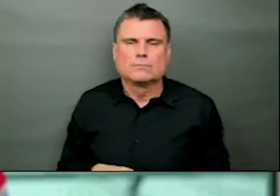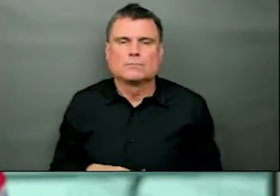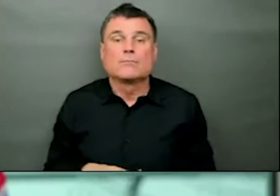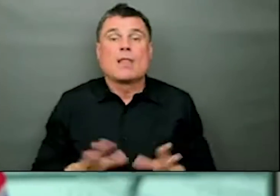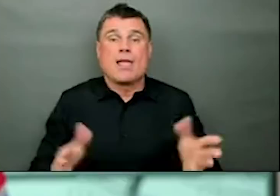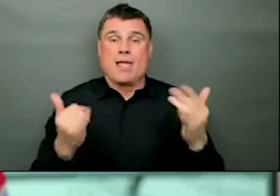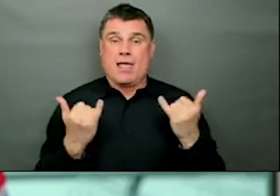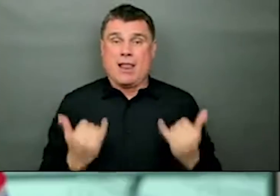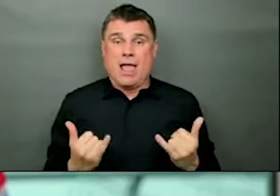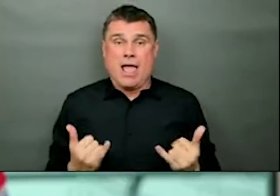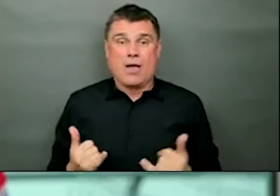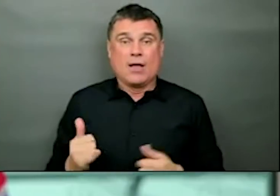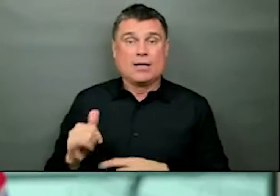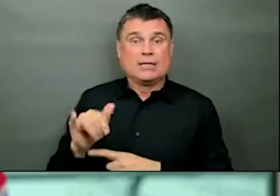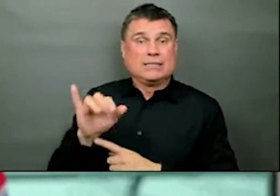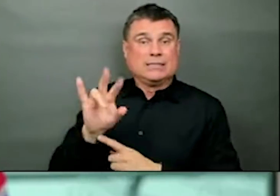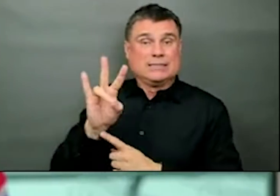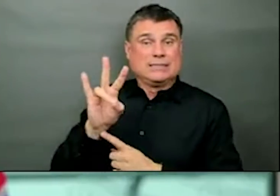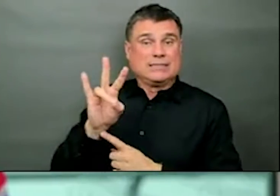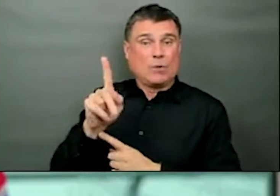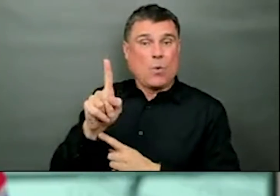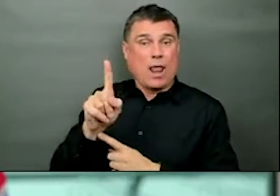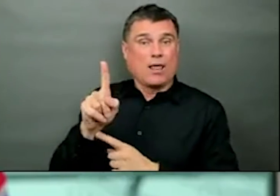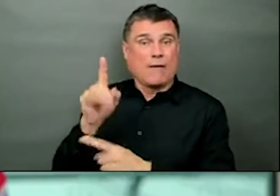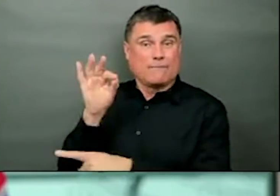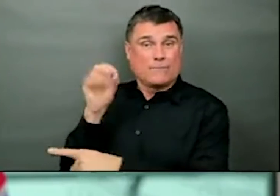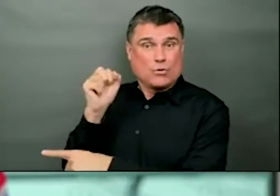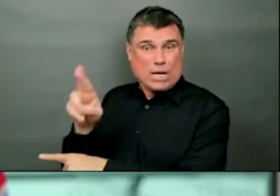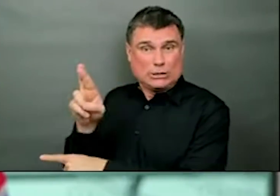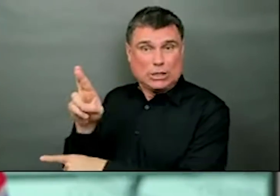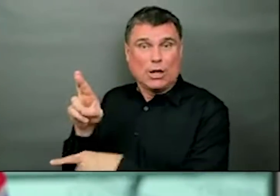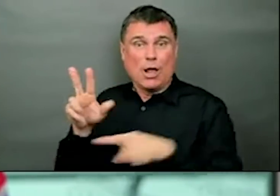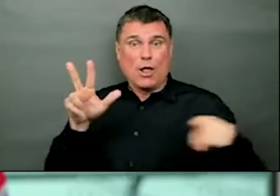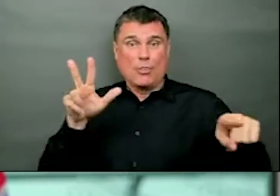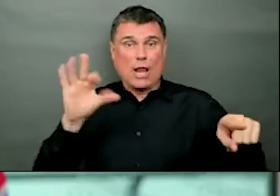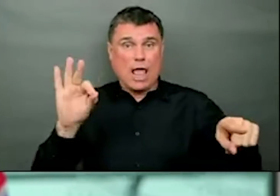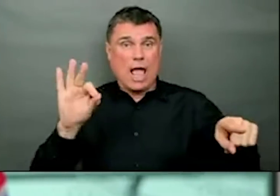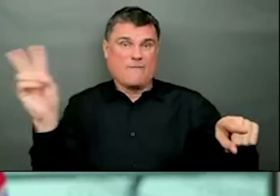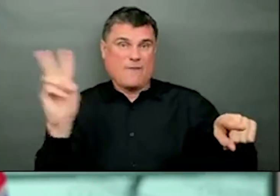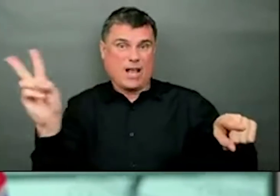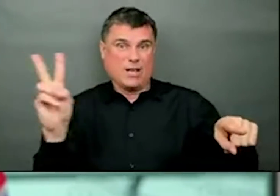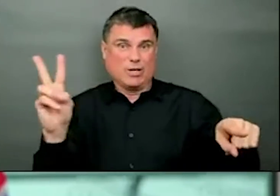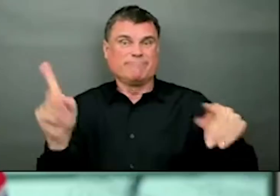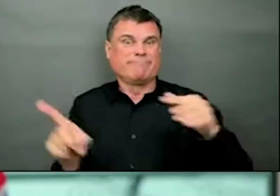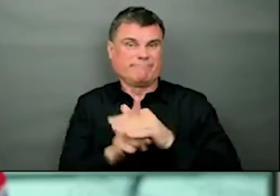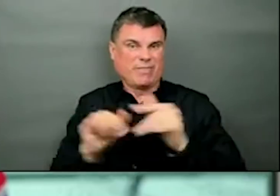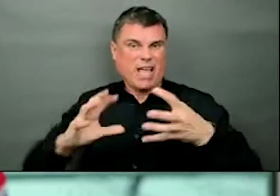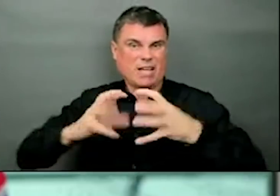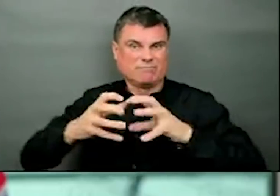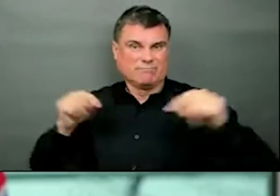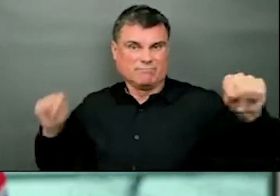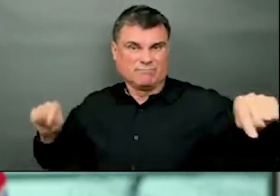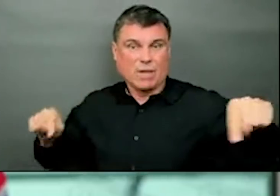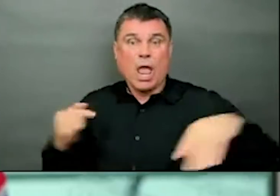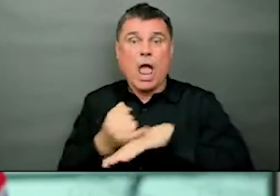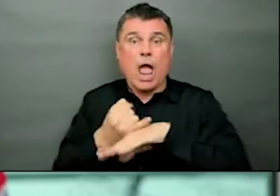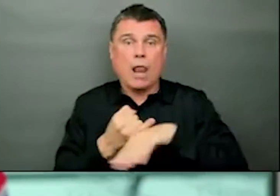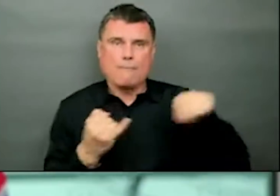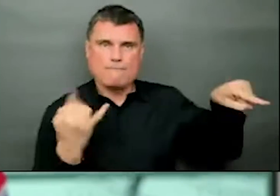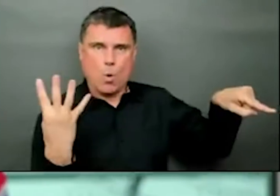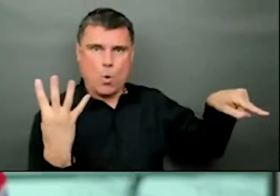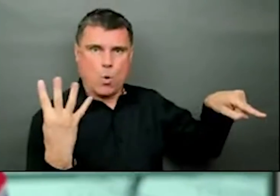71 were in the Fraser Health region, 39 in Vancouver Coastal, and then we had four in Island Health and two